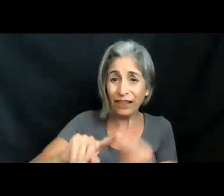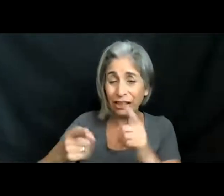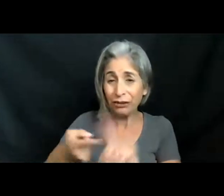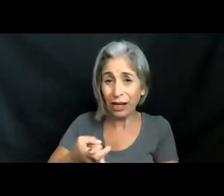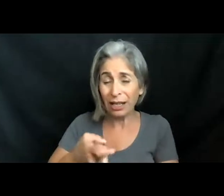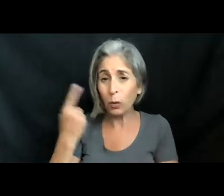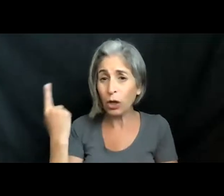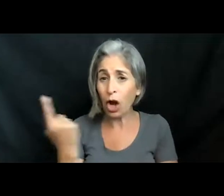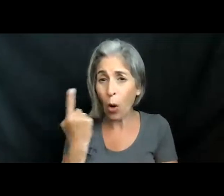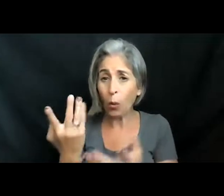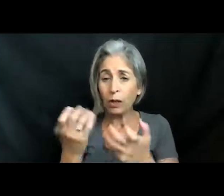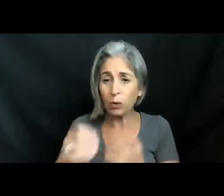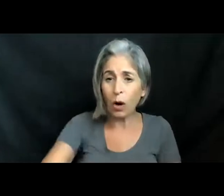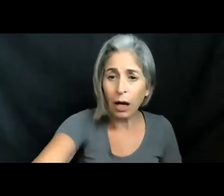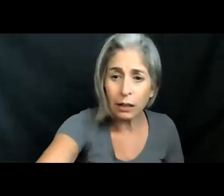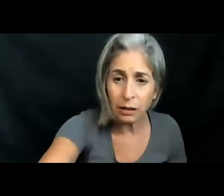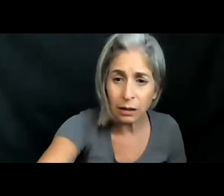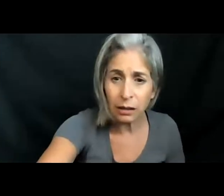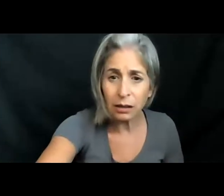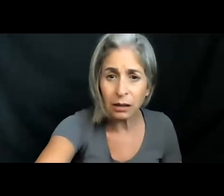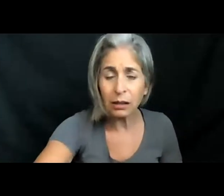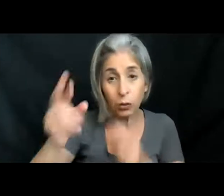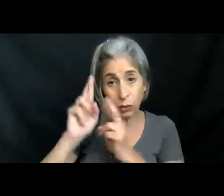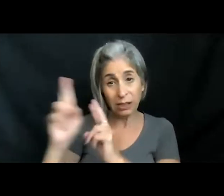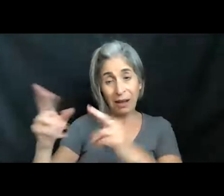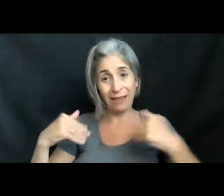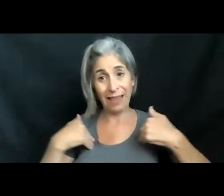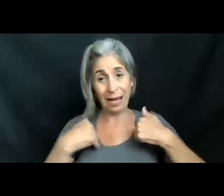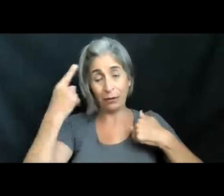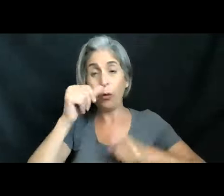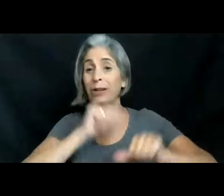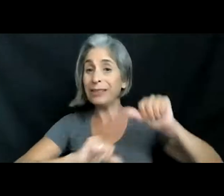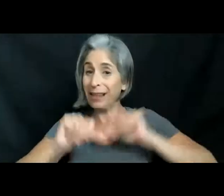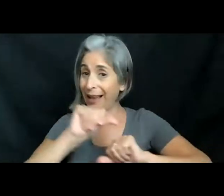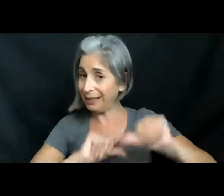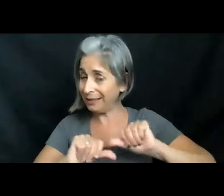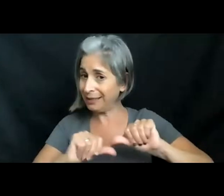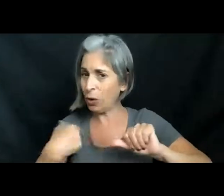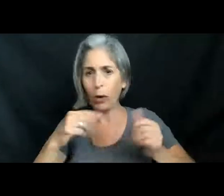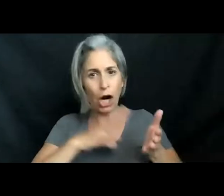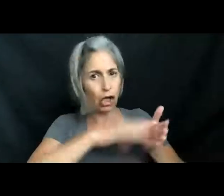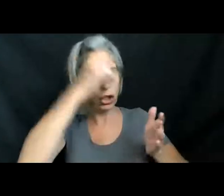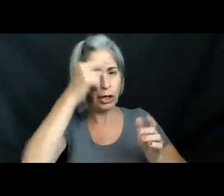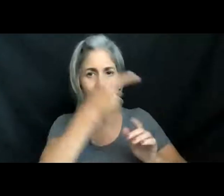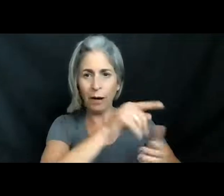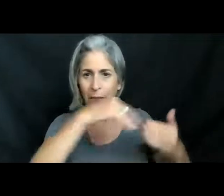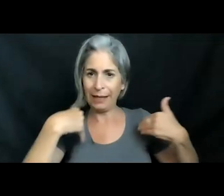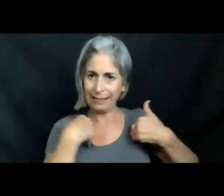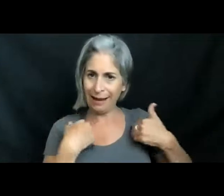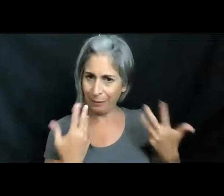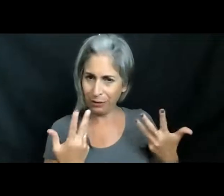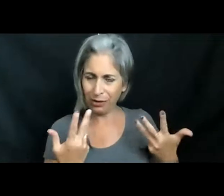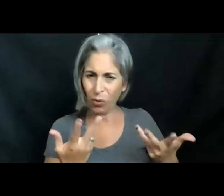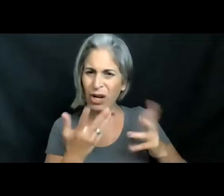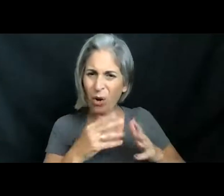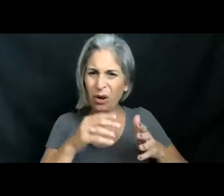always want to respect the animals that we are using for science. We are learning from them. We don't want to just be digging around